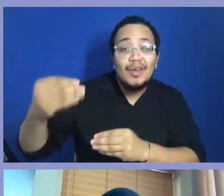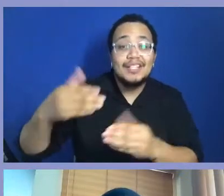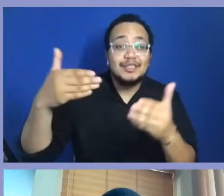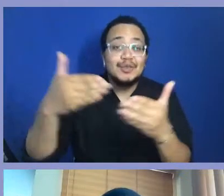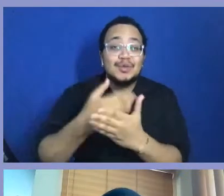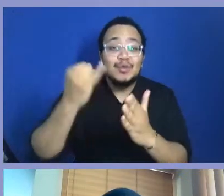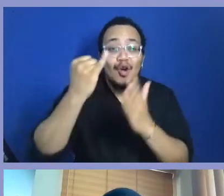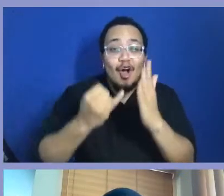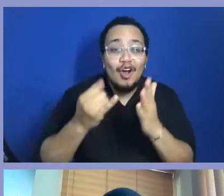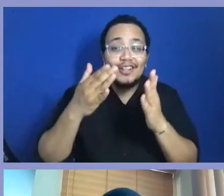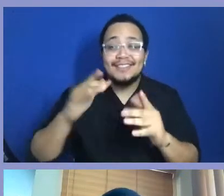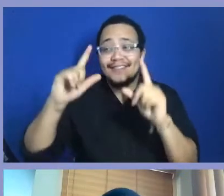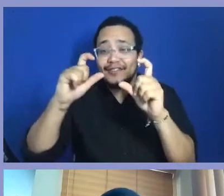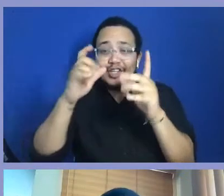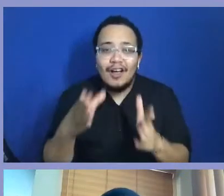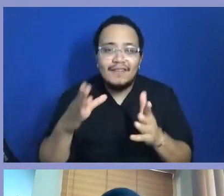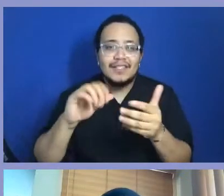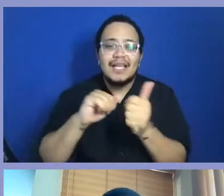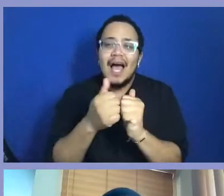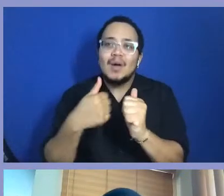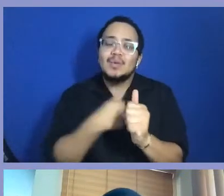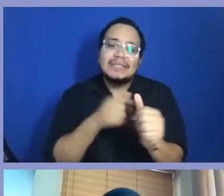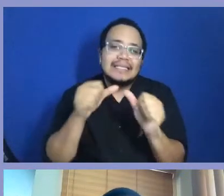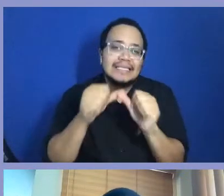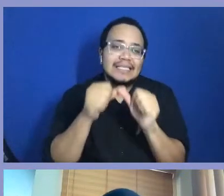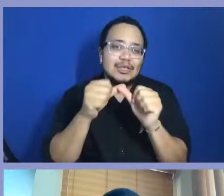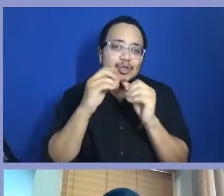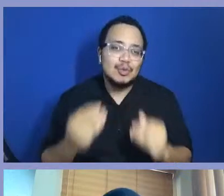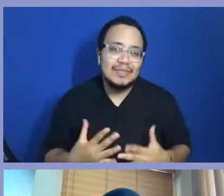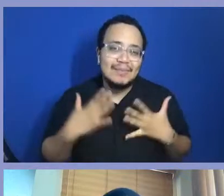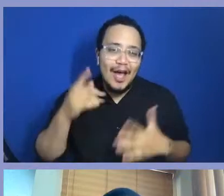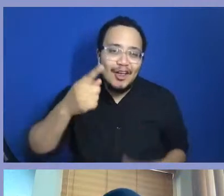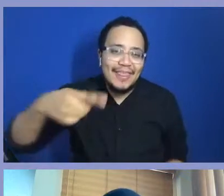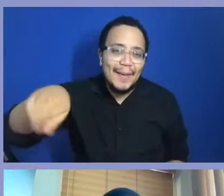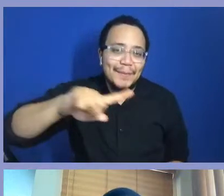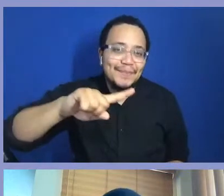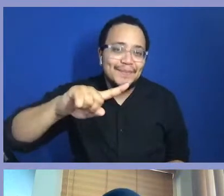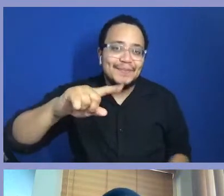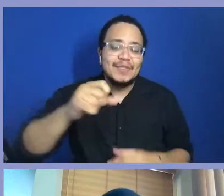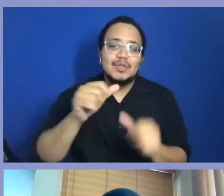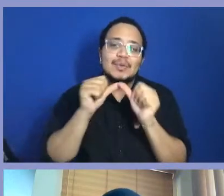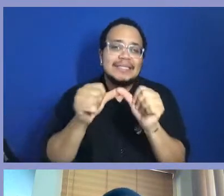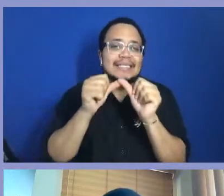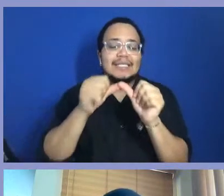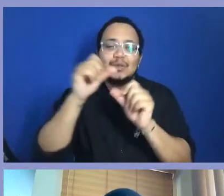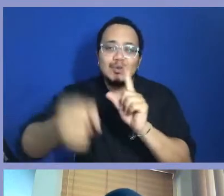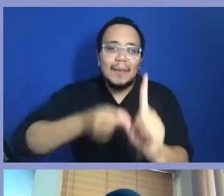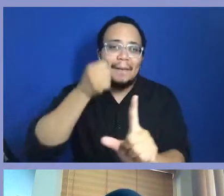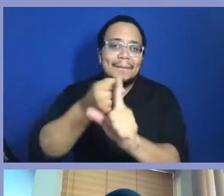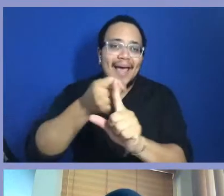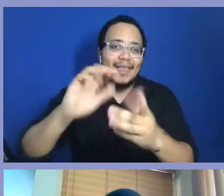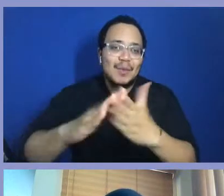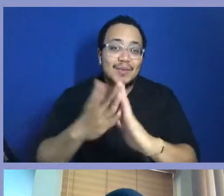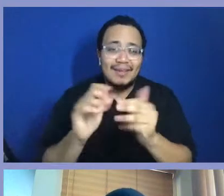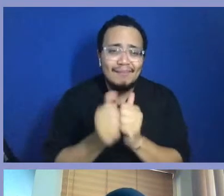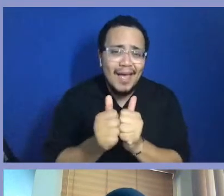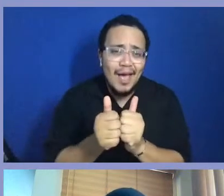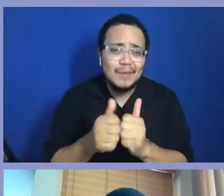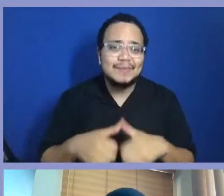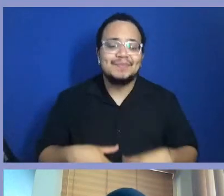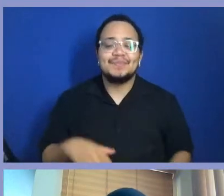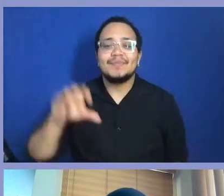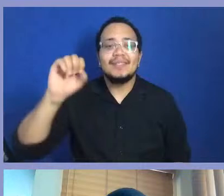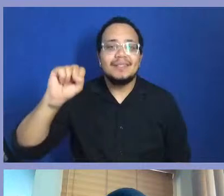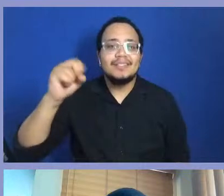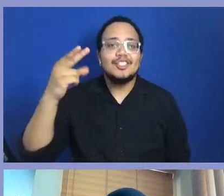themselves just inspired the same light and looking to make the same impact? Money needs to